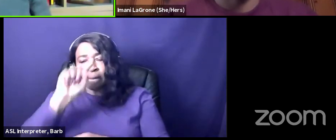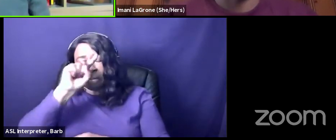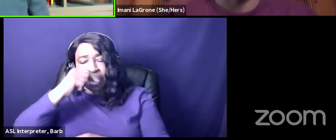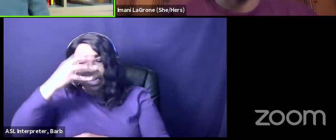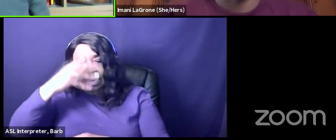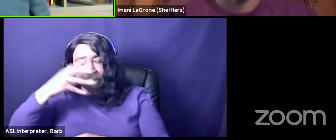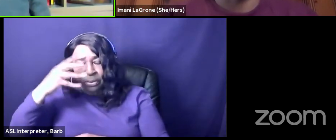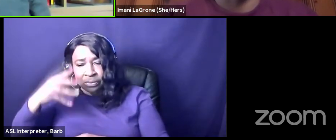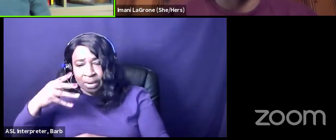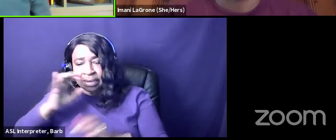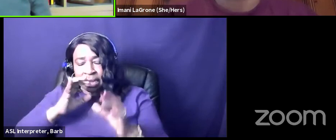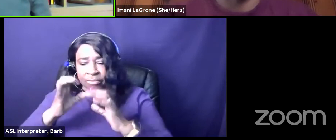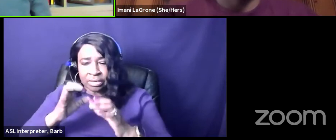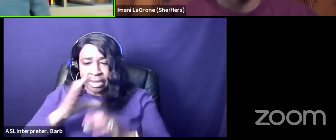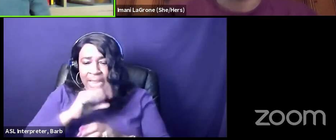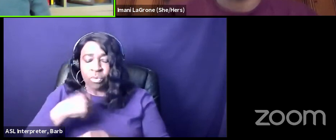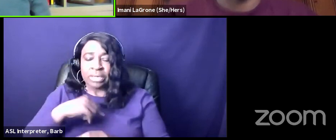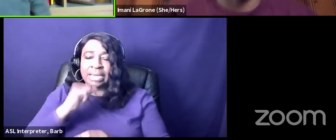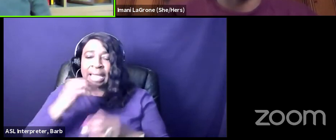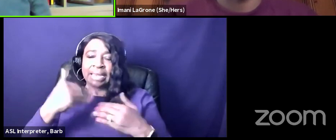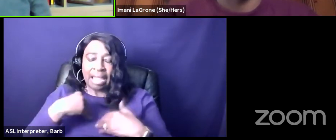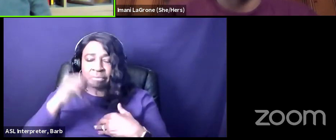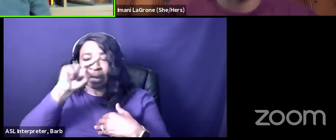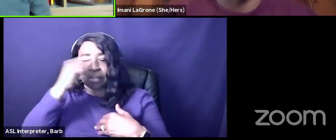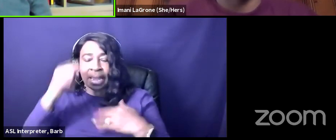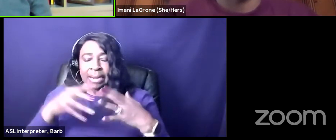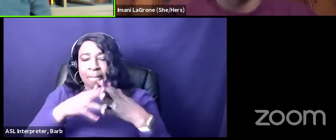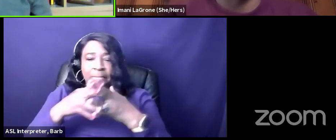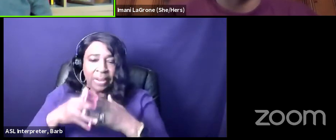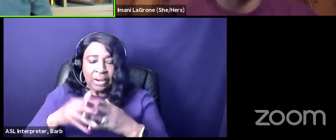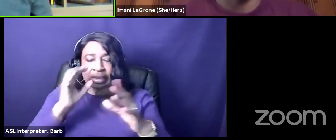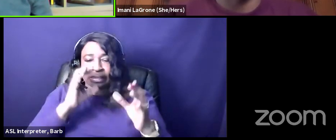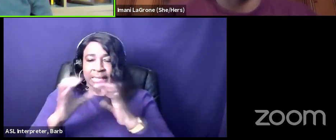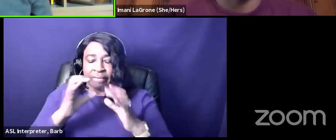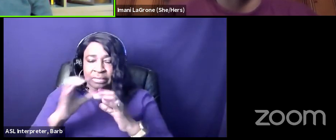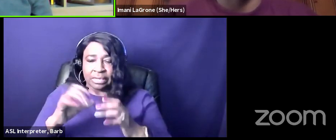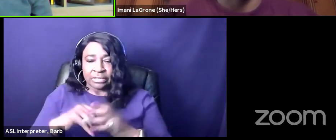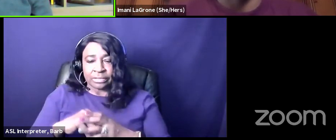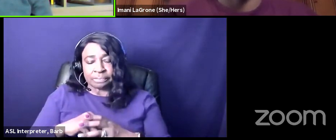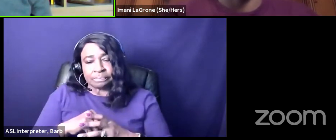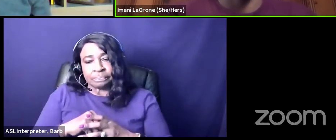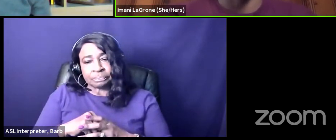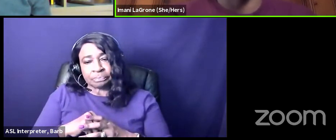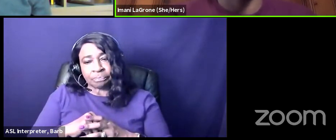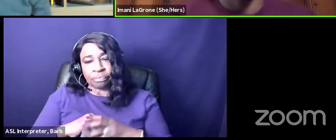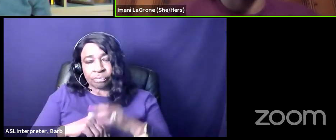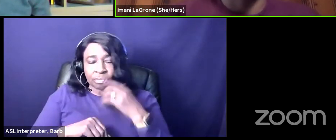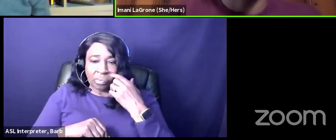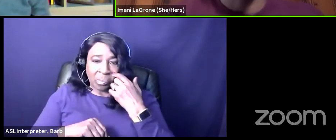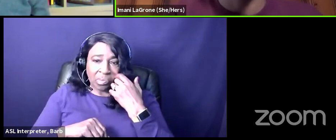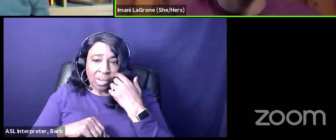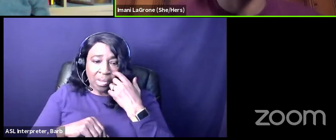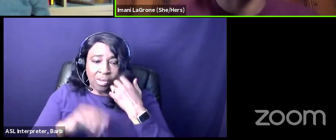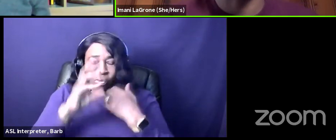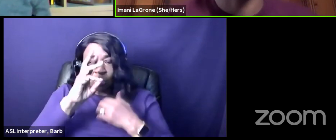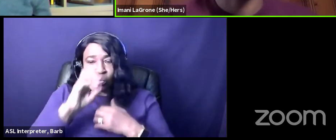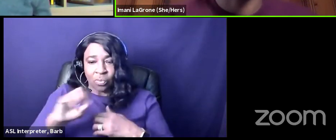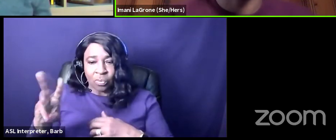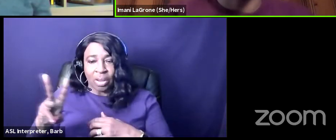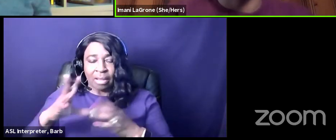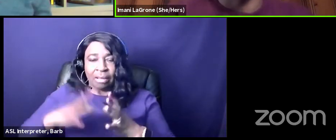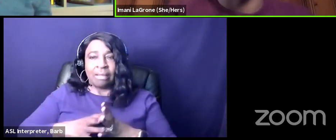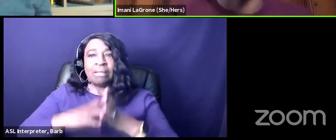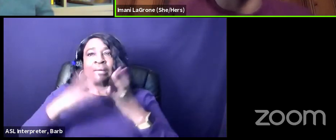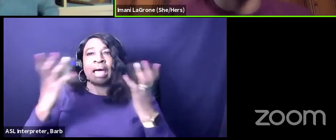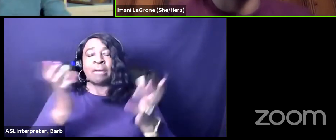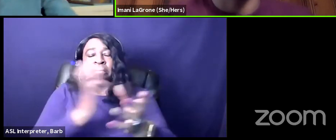them and we're not having a black american conversation when we talk about the two of them wow a lot of a lot of powerful